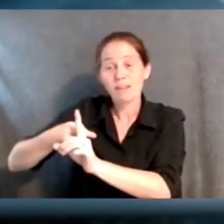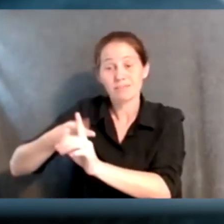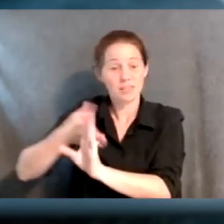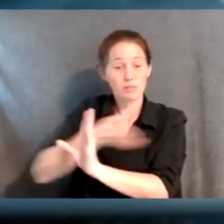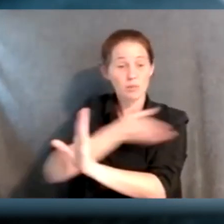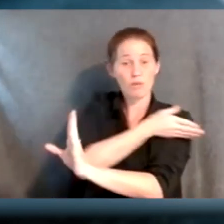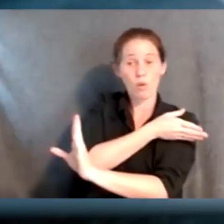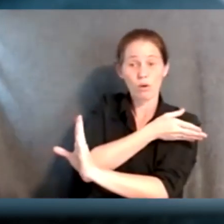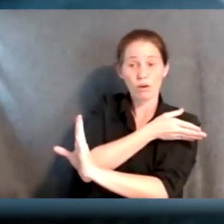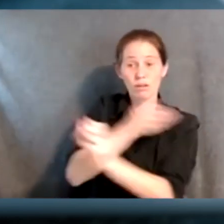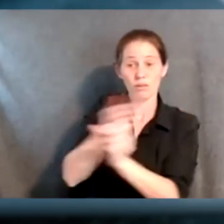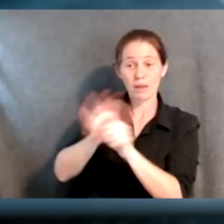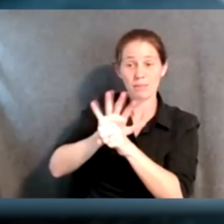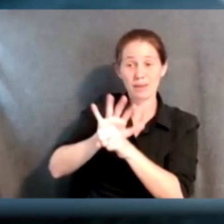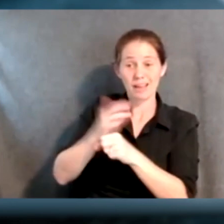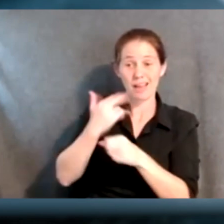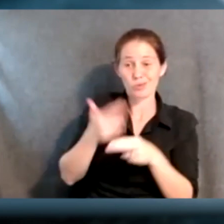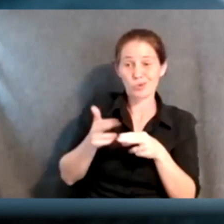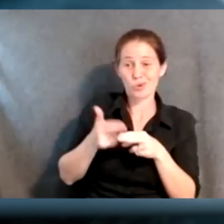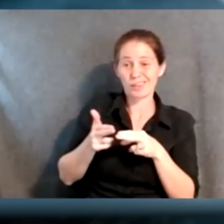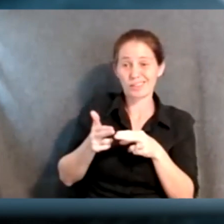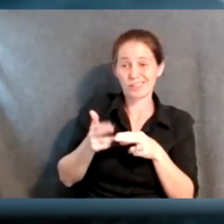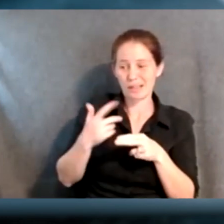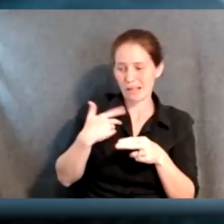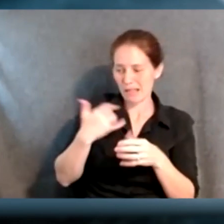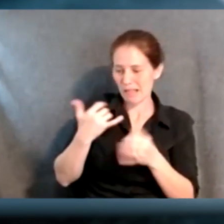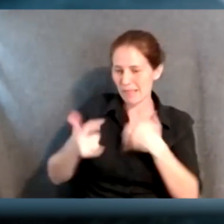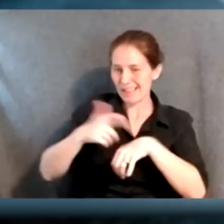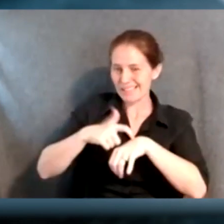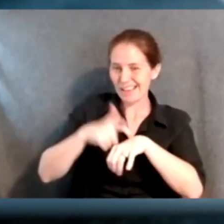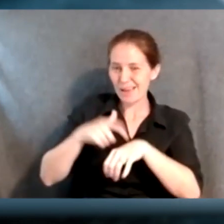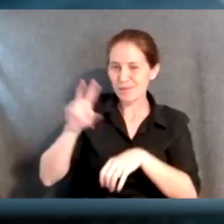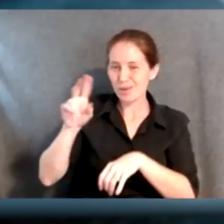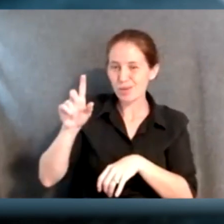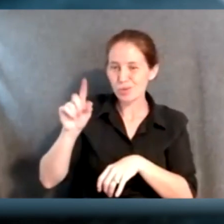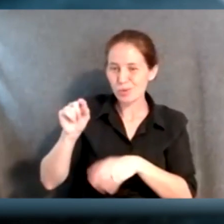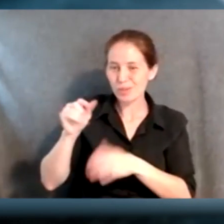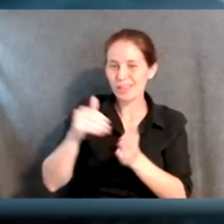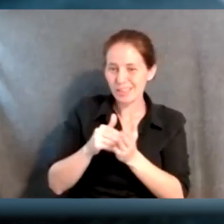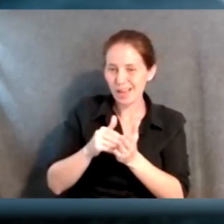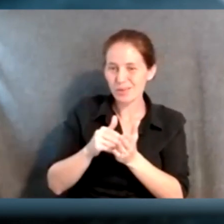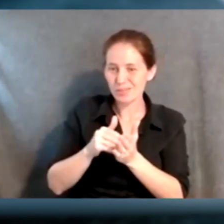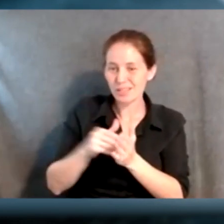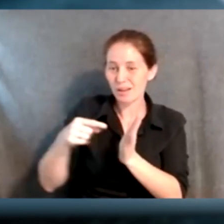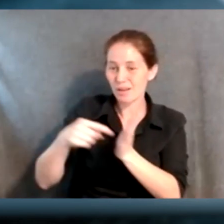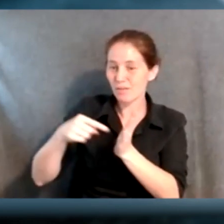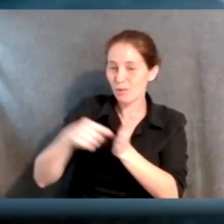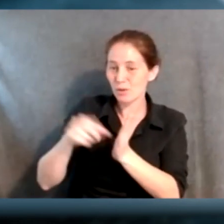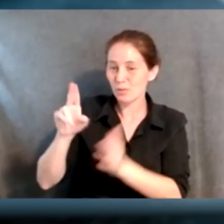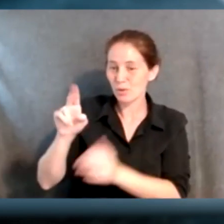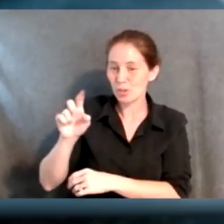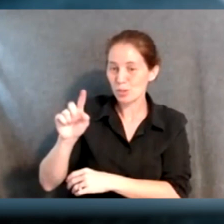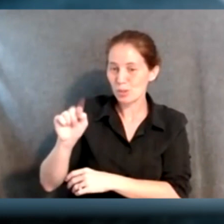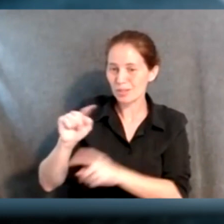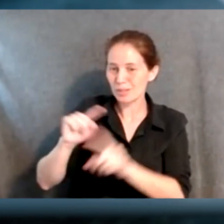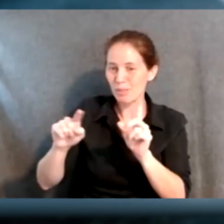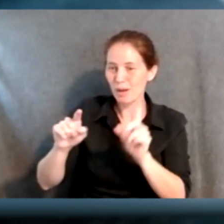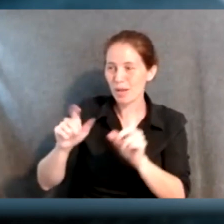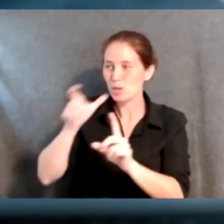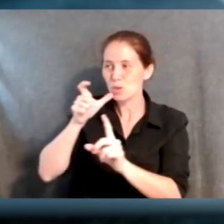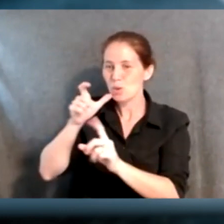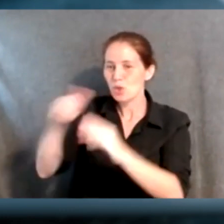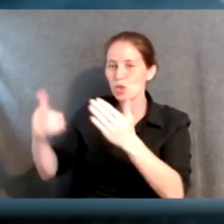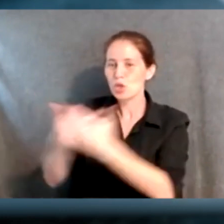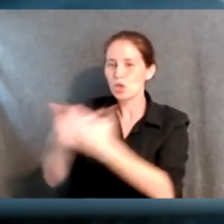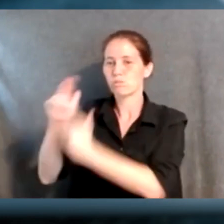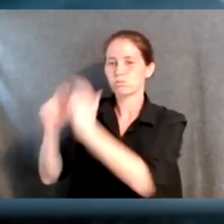and even before that with a shortage last week counted of 20,000 affordable units, but then huge new developments going in, and who